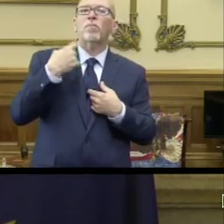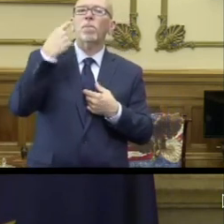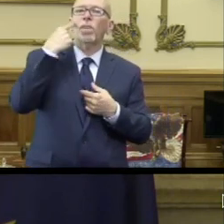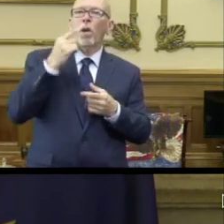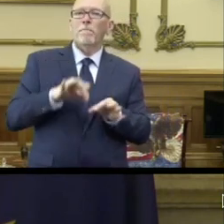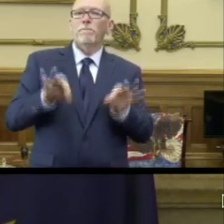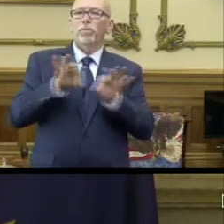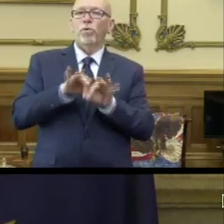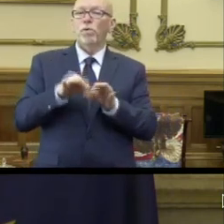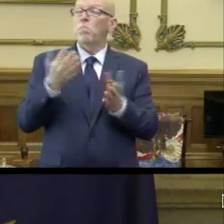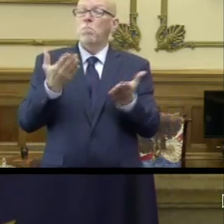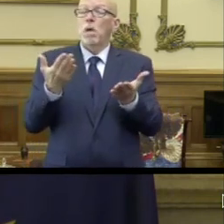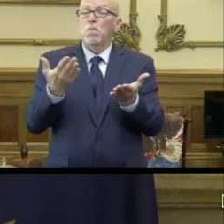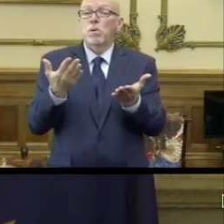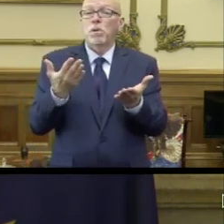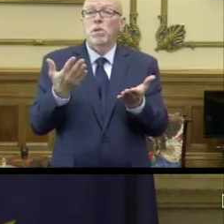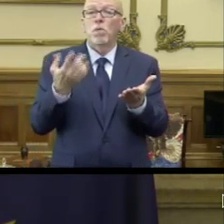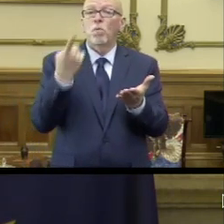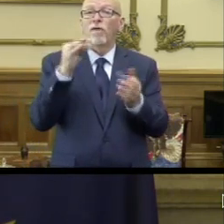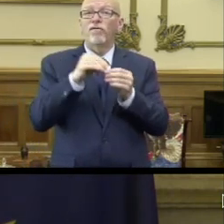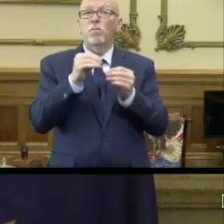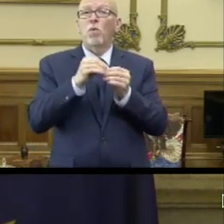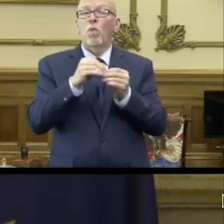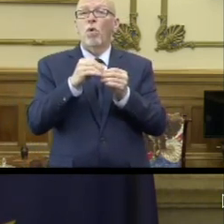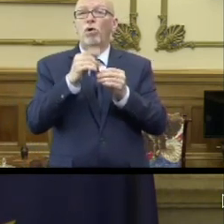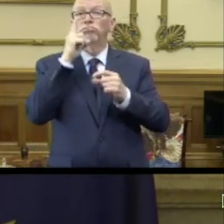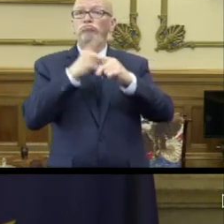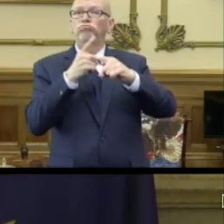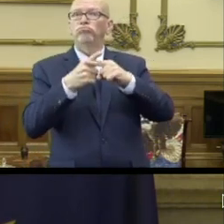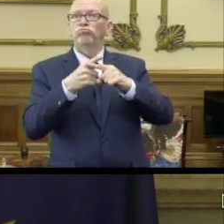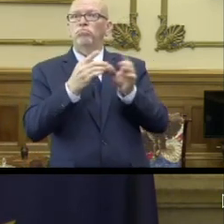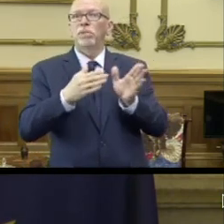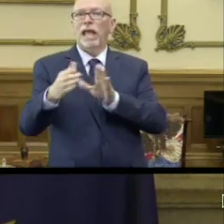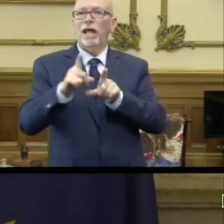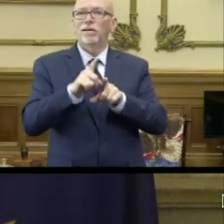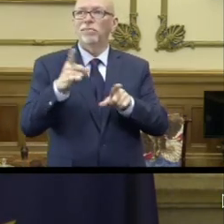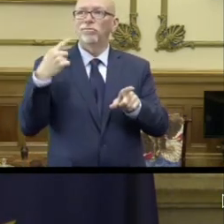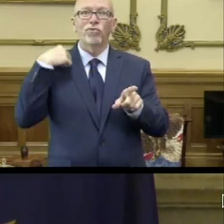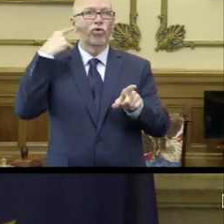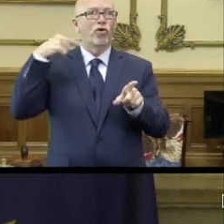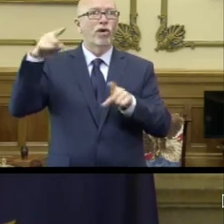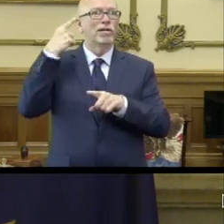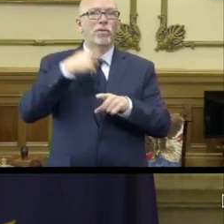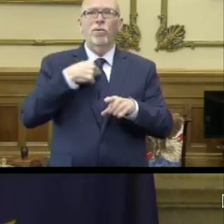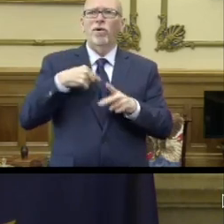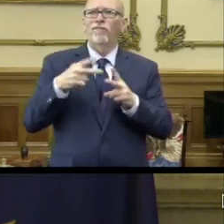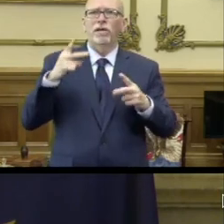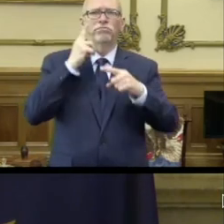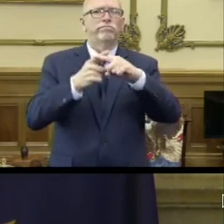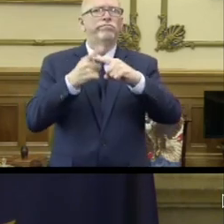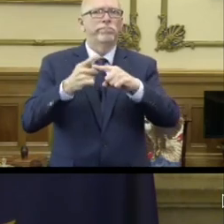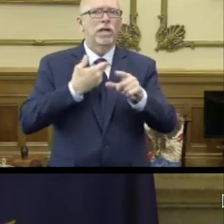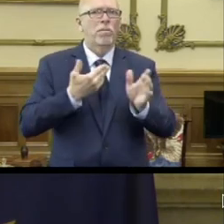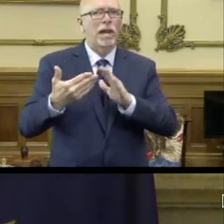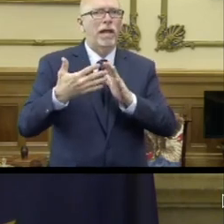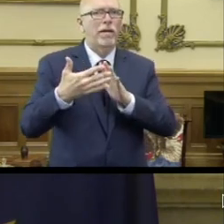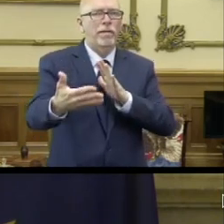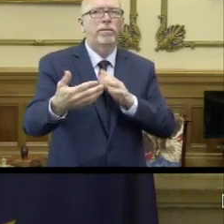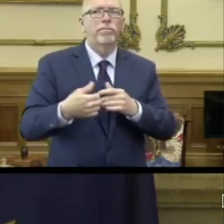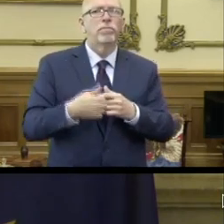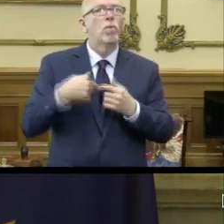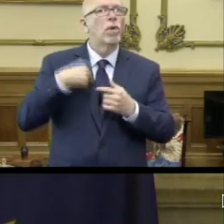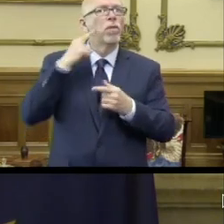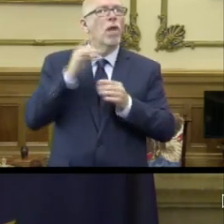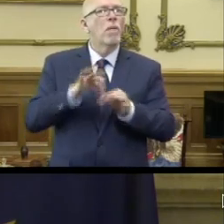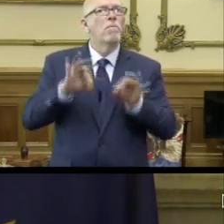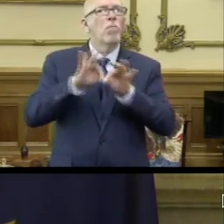was important. This may be one of the more forward looking plans out in the country, as we've heard over the last couple of days. We thought it was